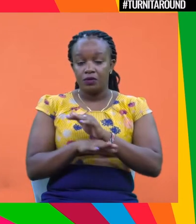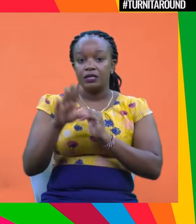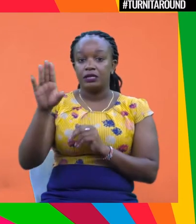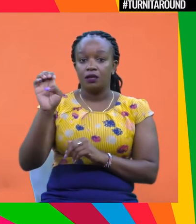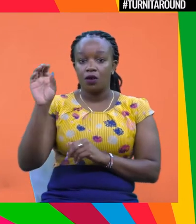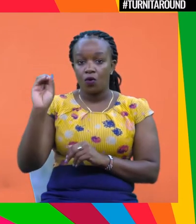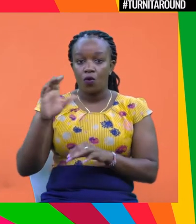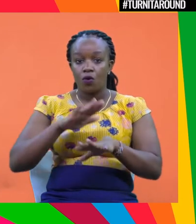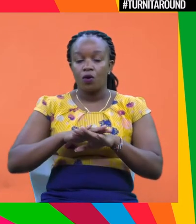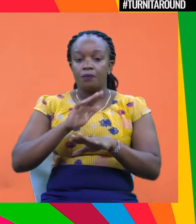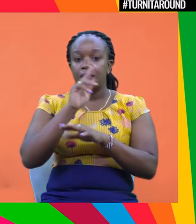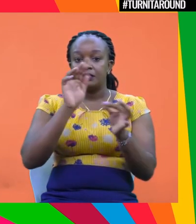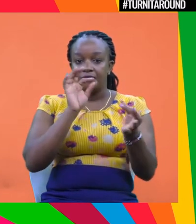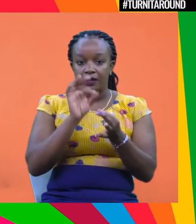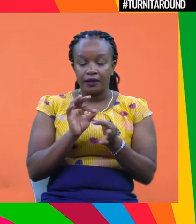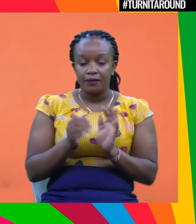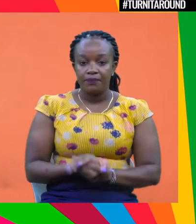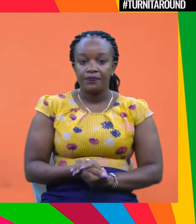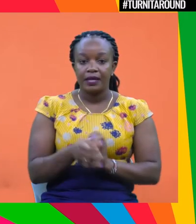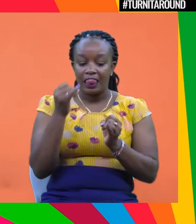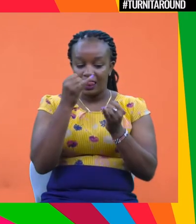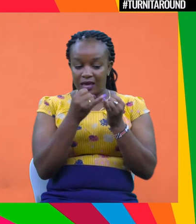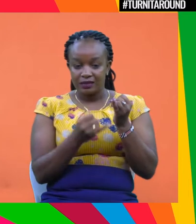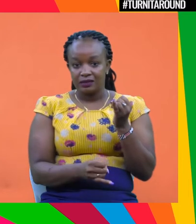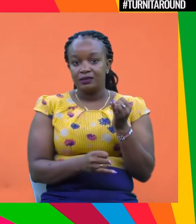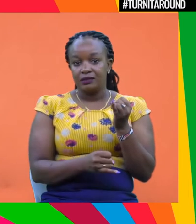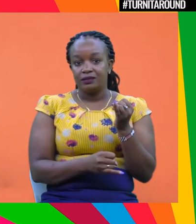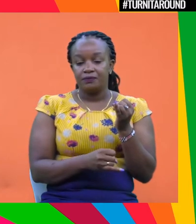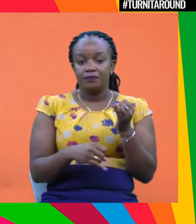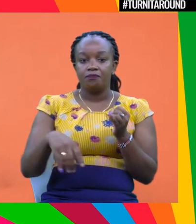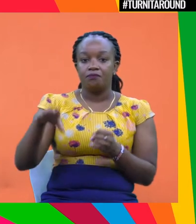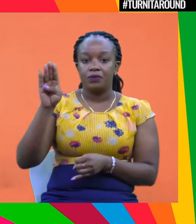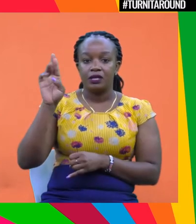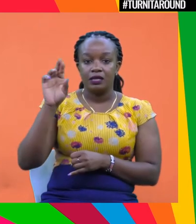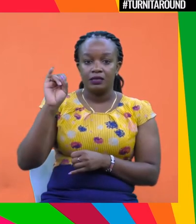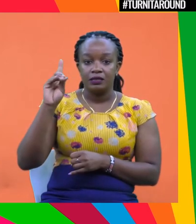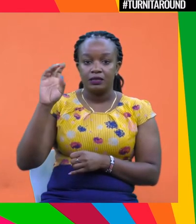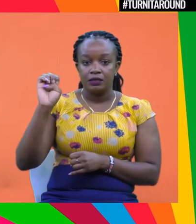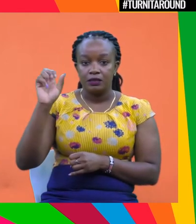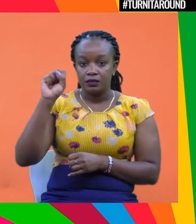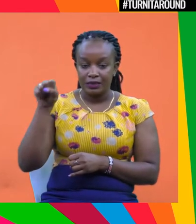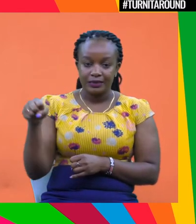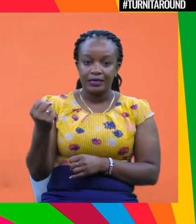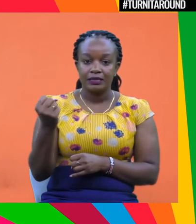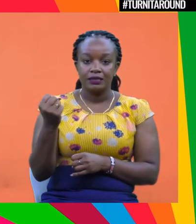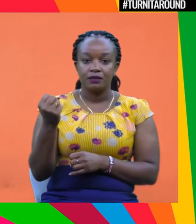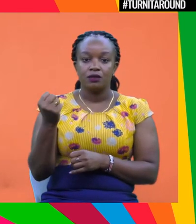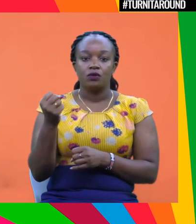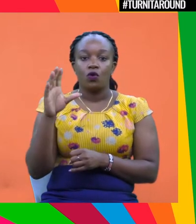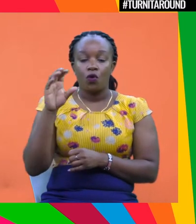Asia and the Pacific. And lastly, Ms. Trista Bridges, co-founder of VDR.